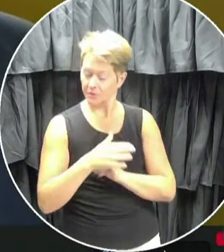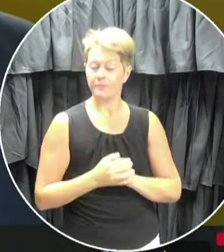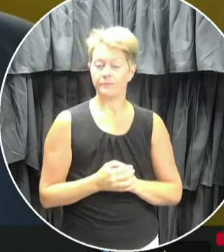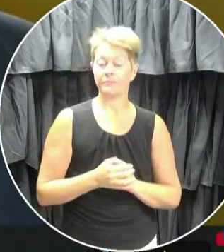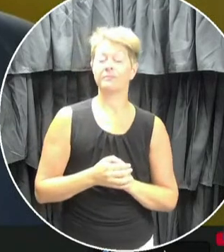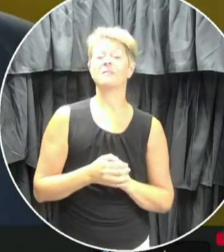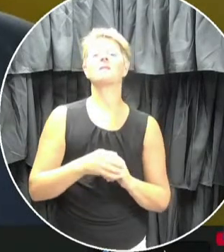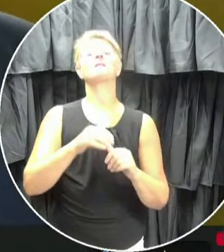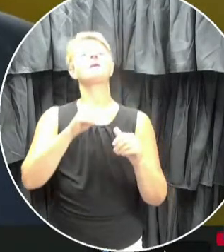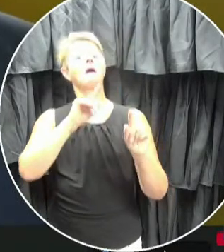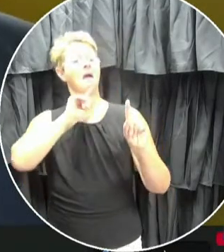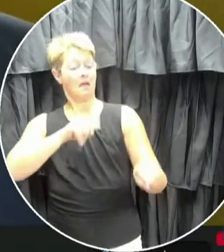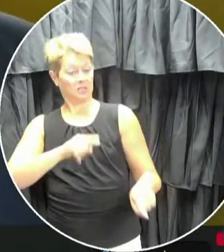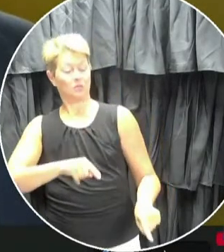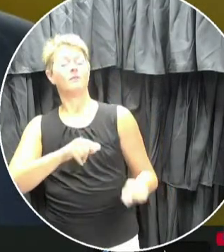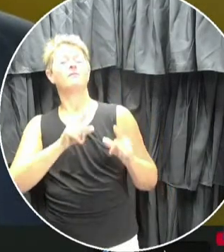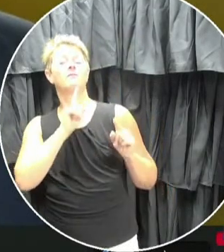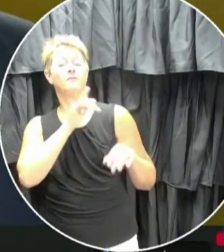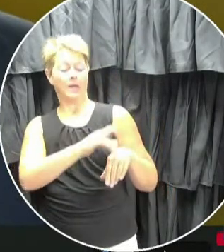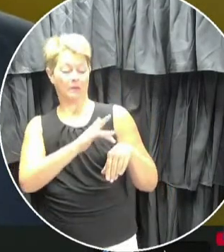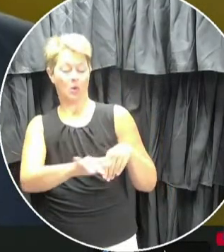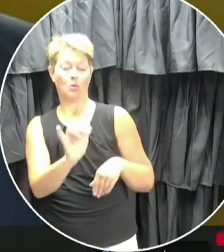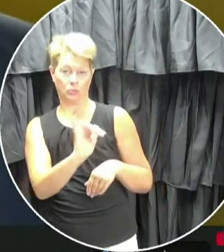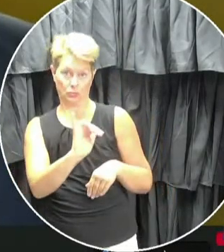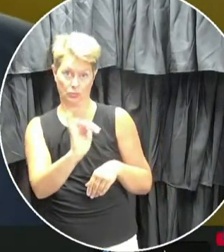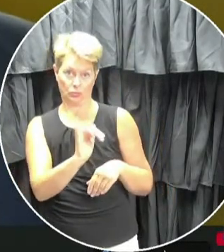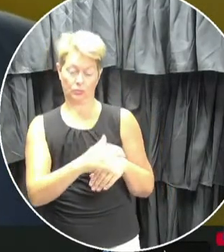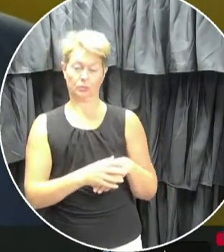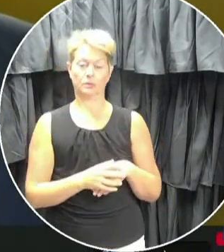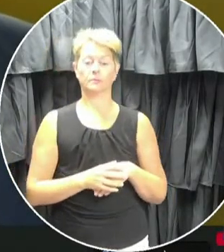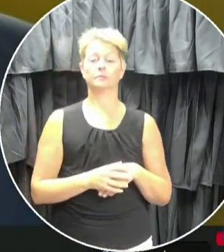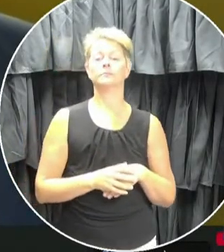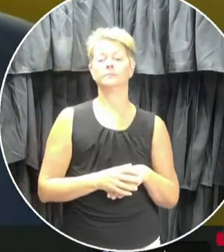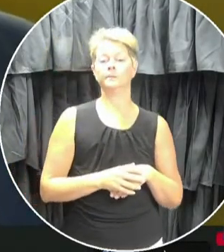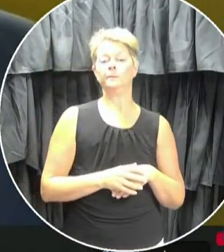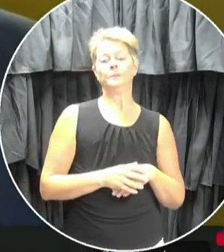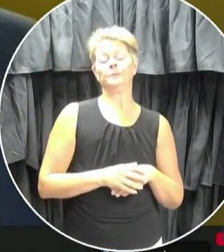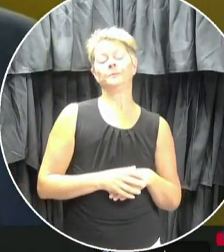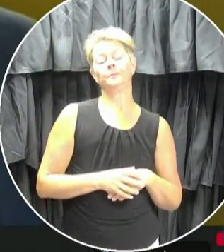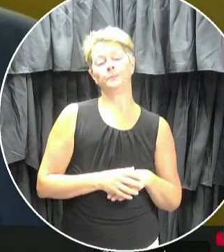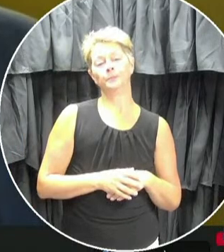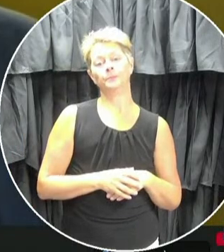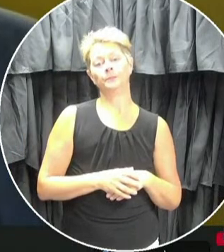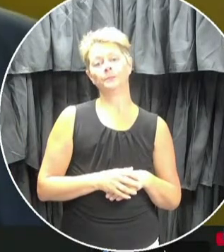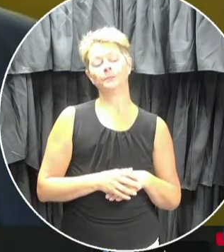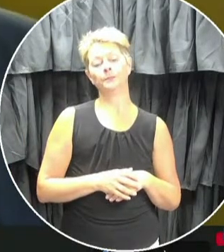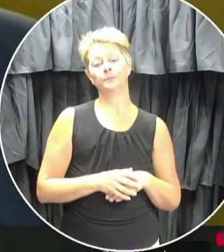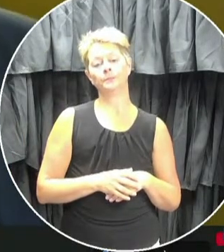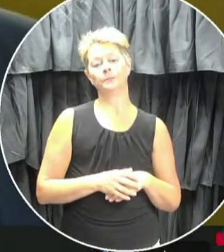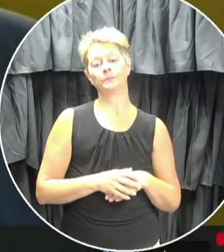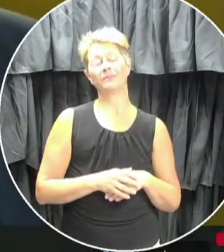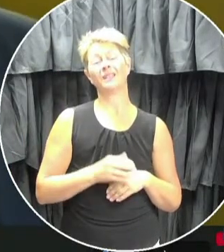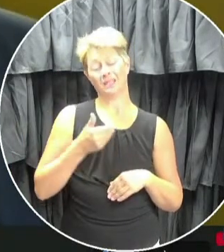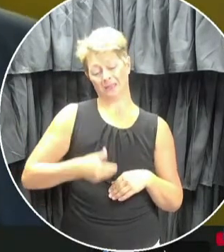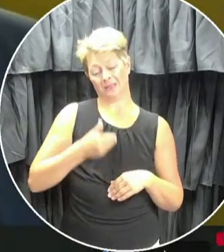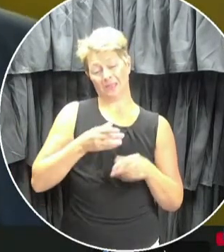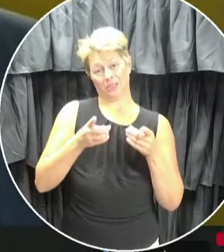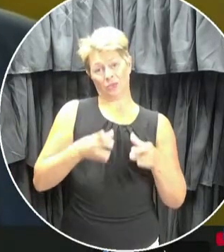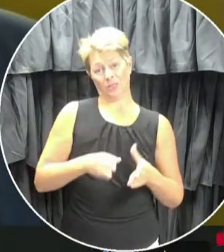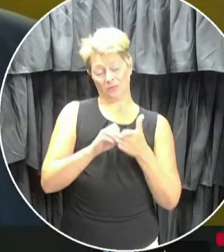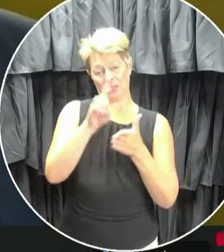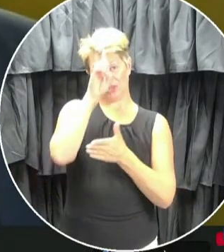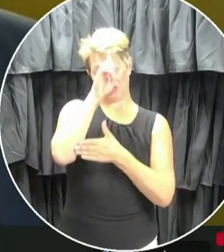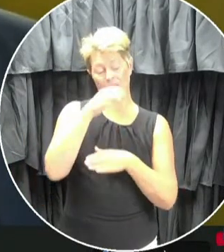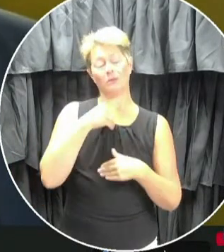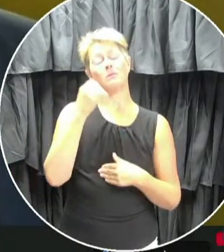available to us at this time, some of which we just only received recently. As director of education, I recognize